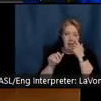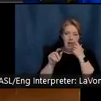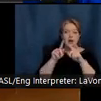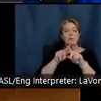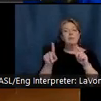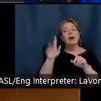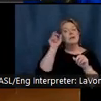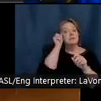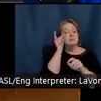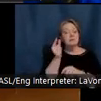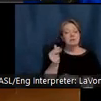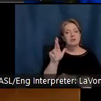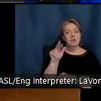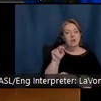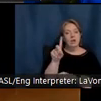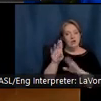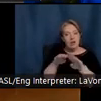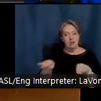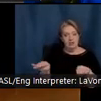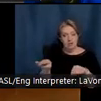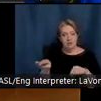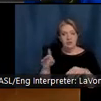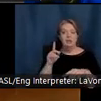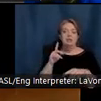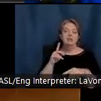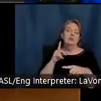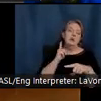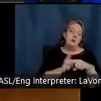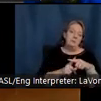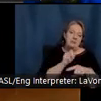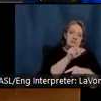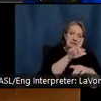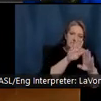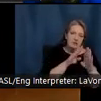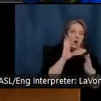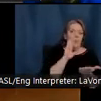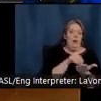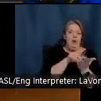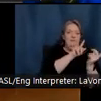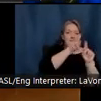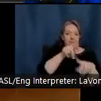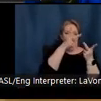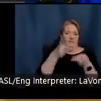and Steele's children would come and visit the House of the Seeming Winds.